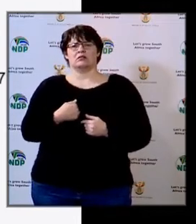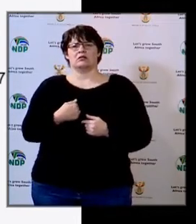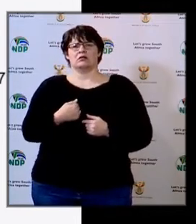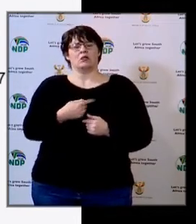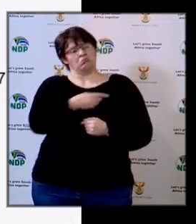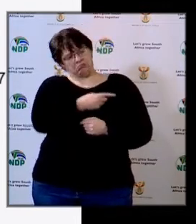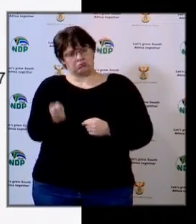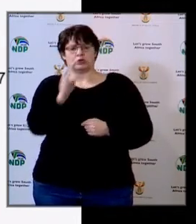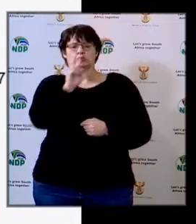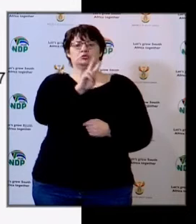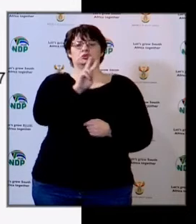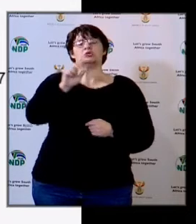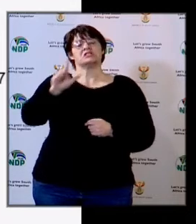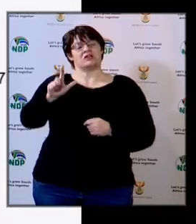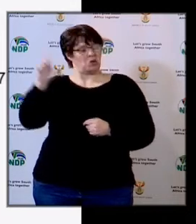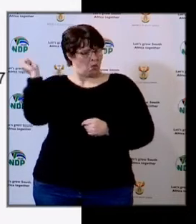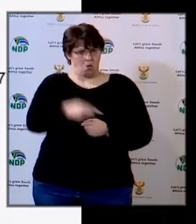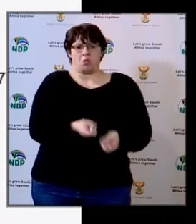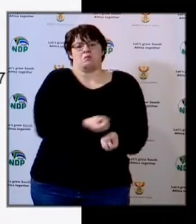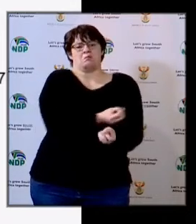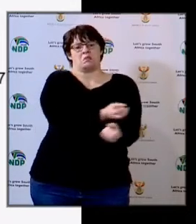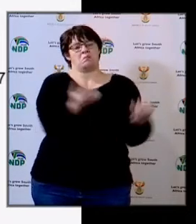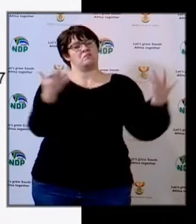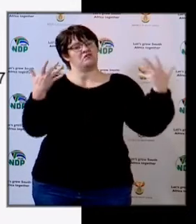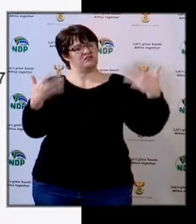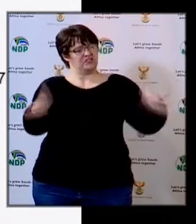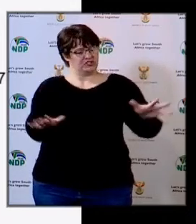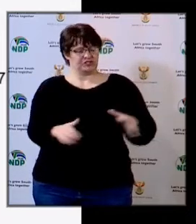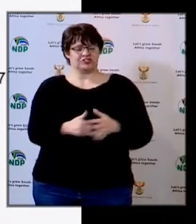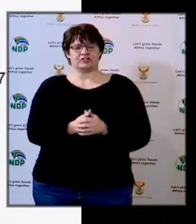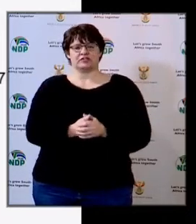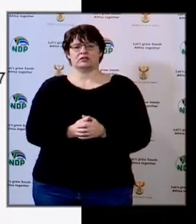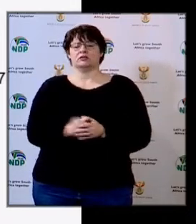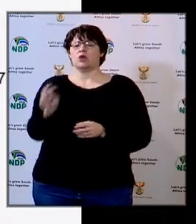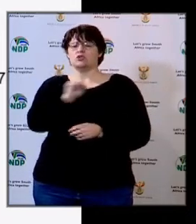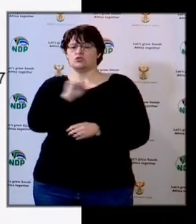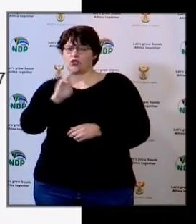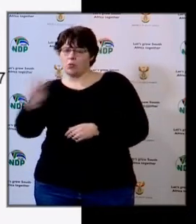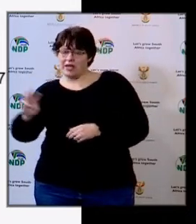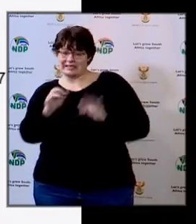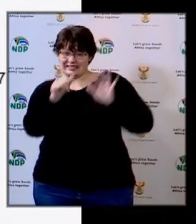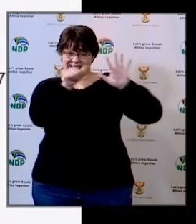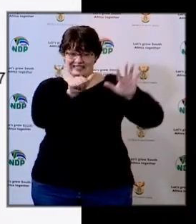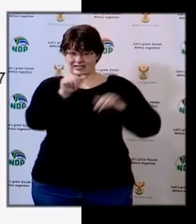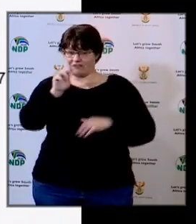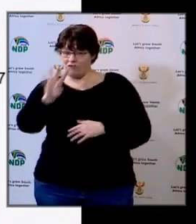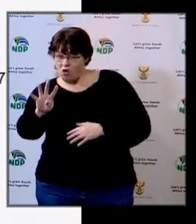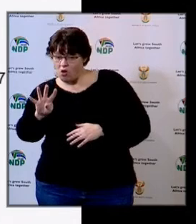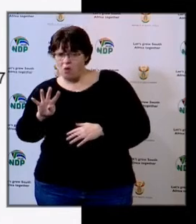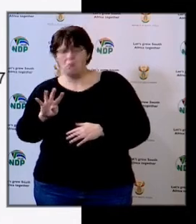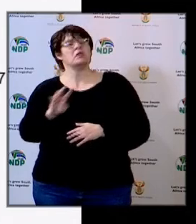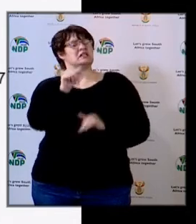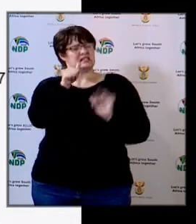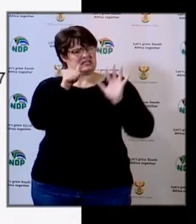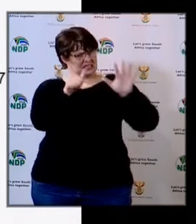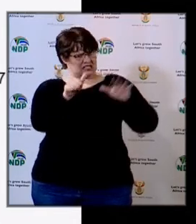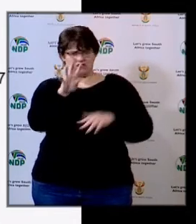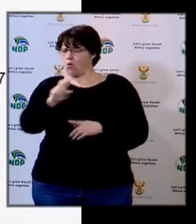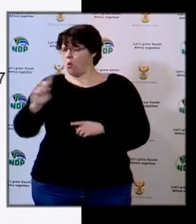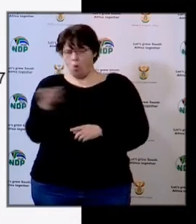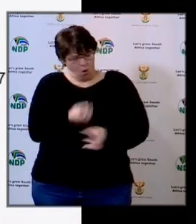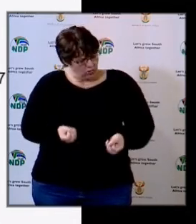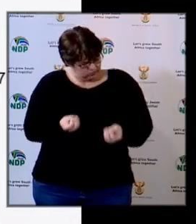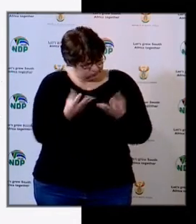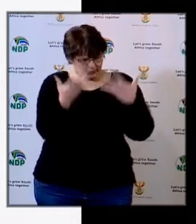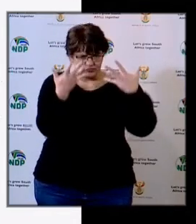All the 127 tanks were supplied to the province. Northwest 64, all the 64